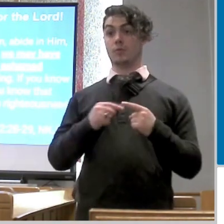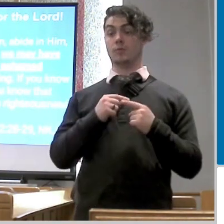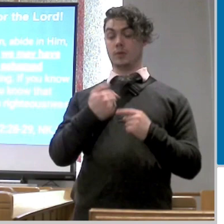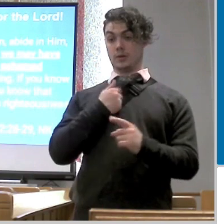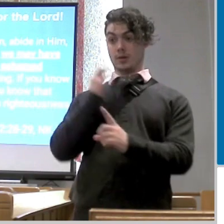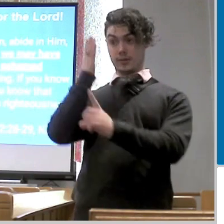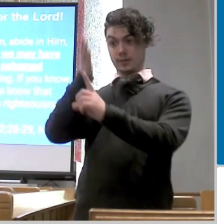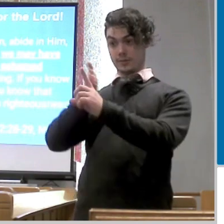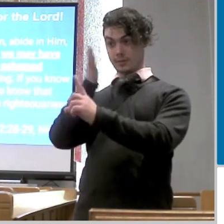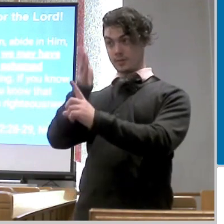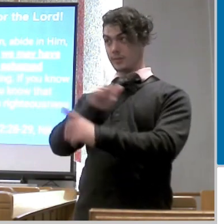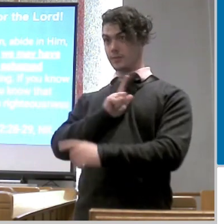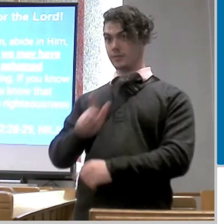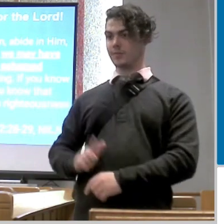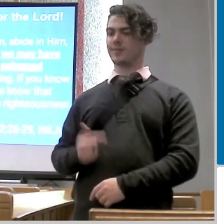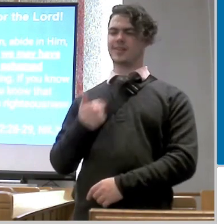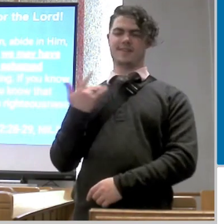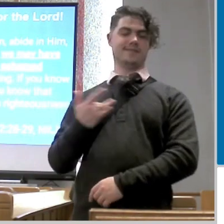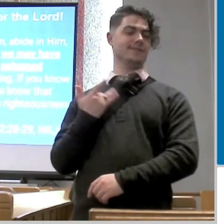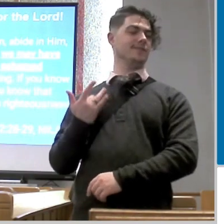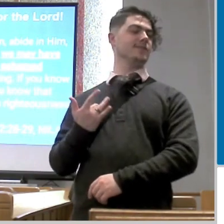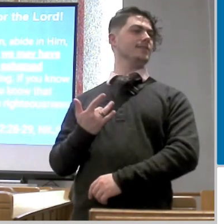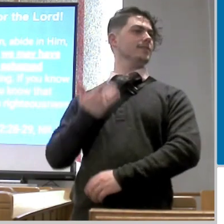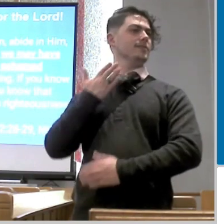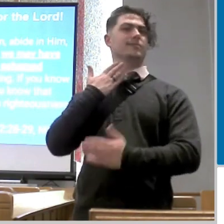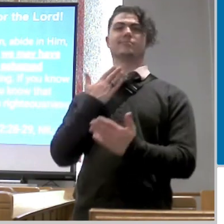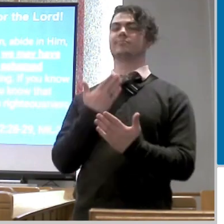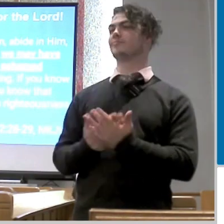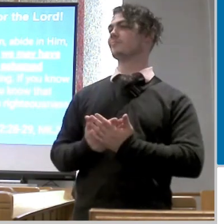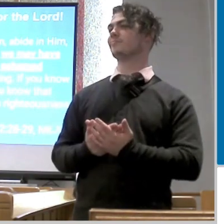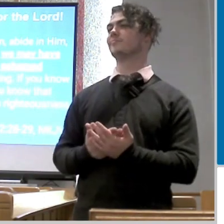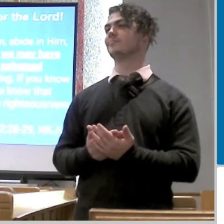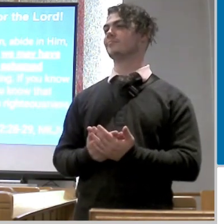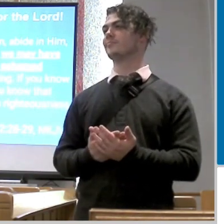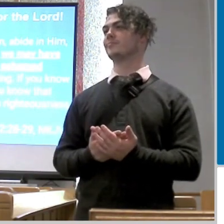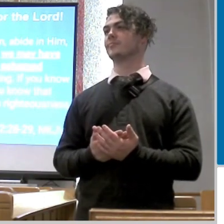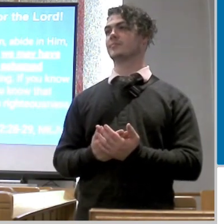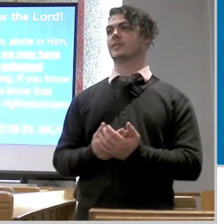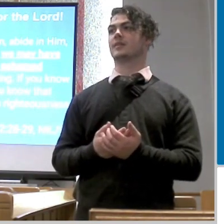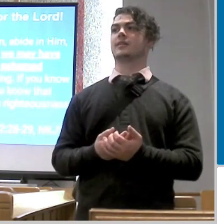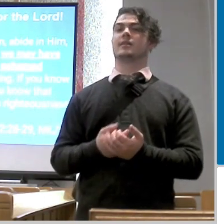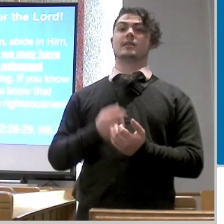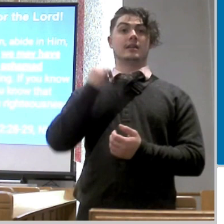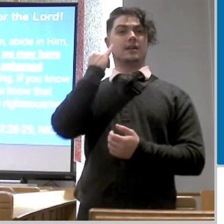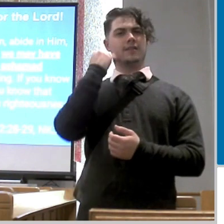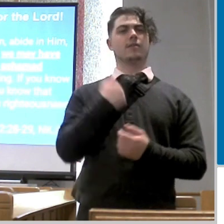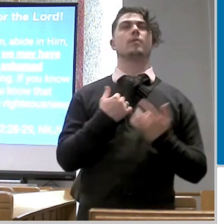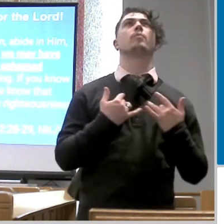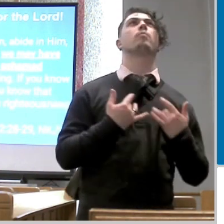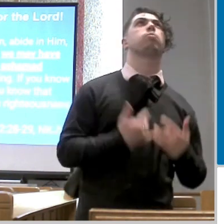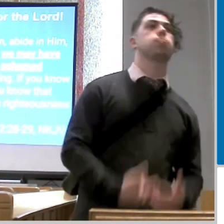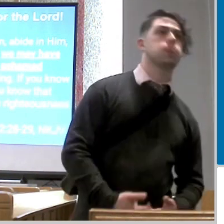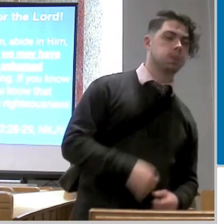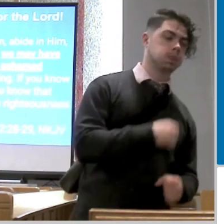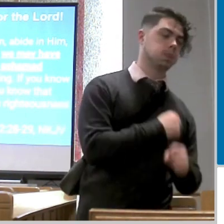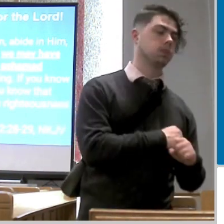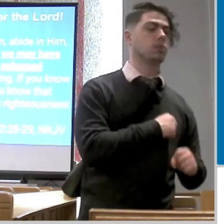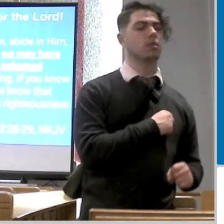energy to the lord i feel great even when i'm tired even when i'm exhausted i feel great